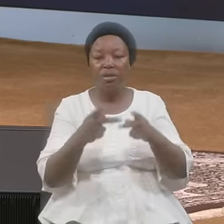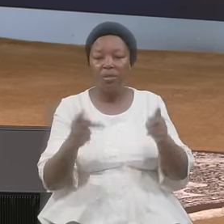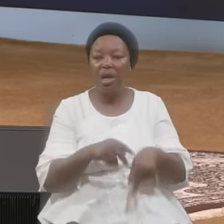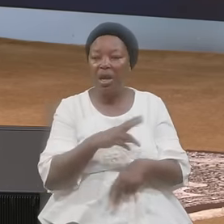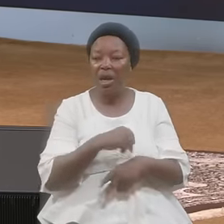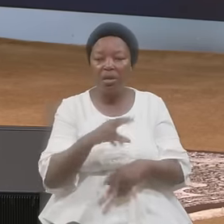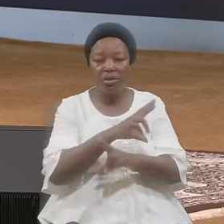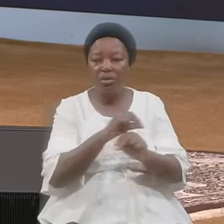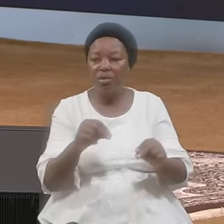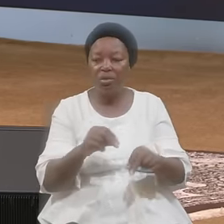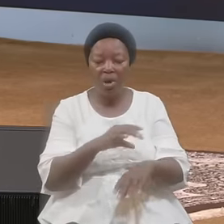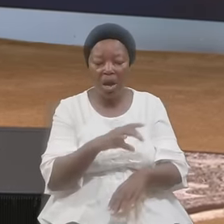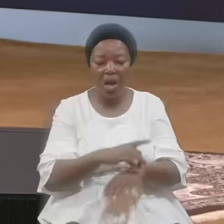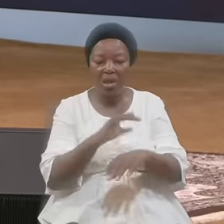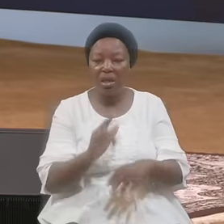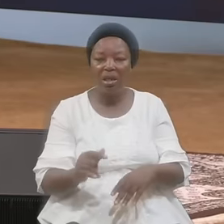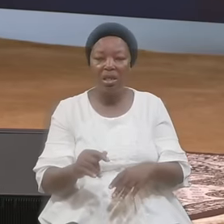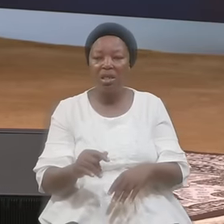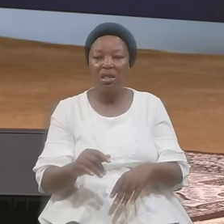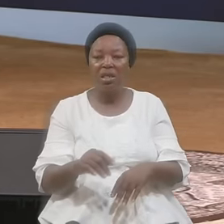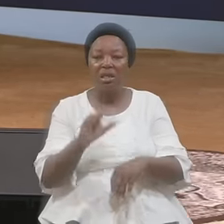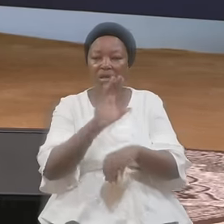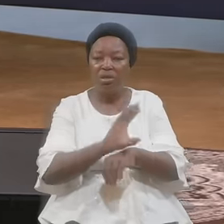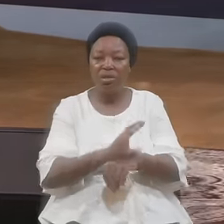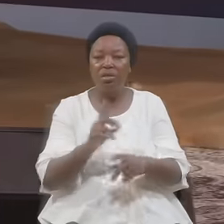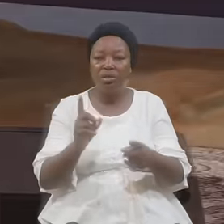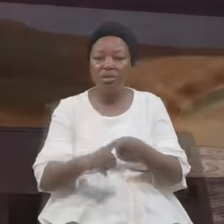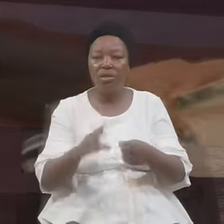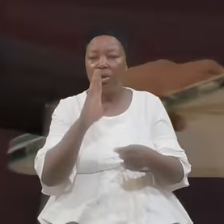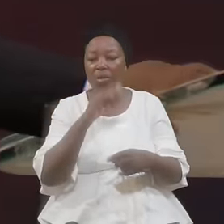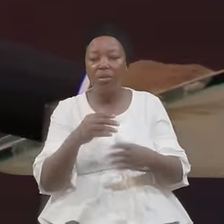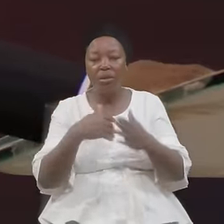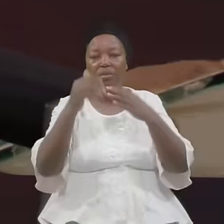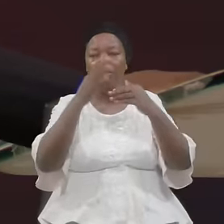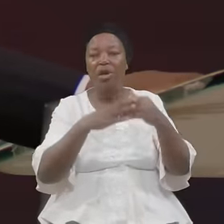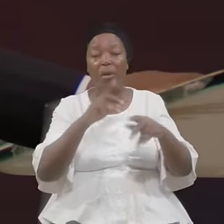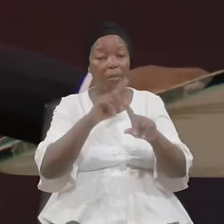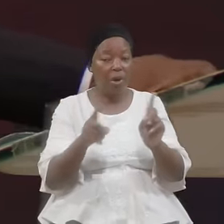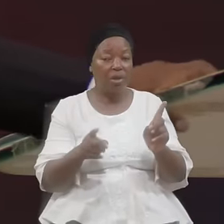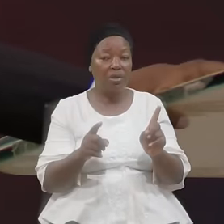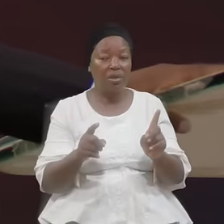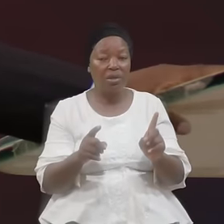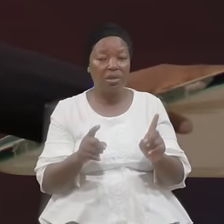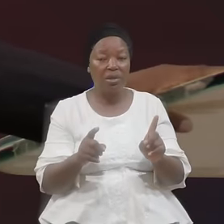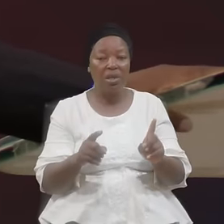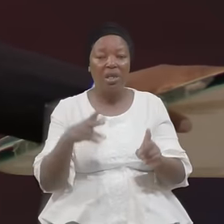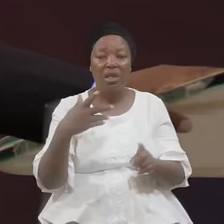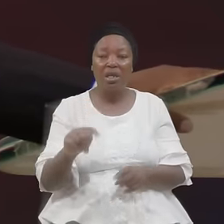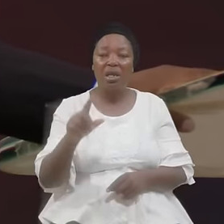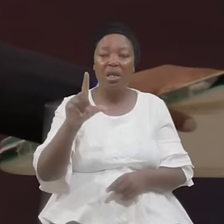No Earthly Sanctuary Tabernacle To Be Erected But The